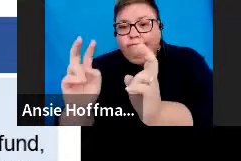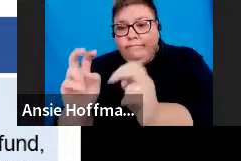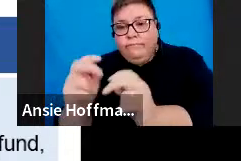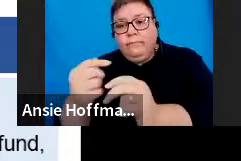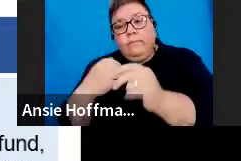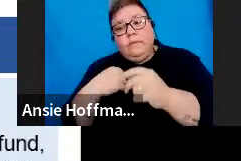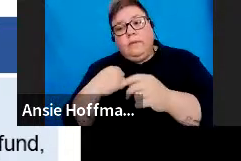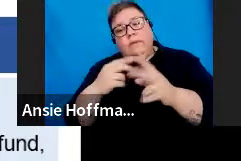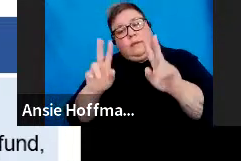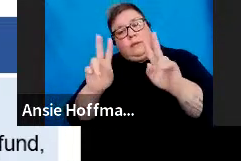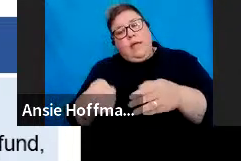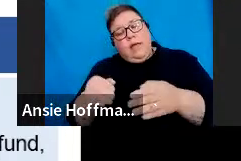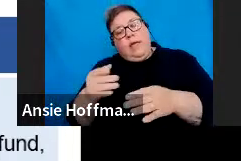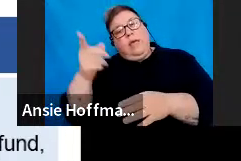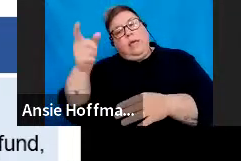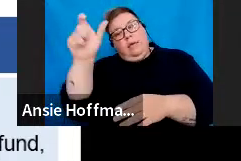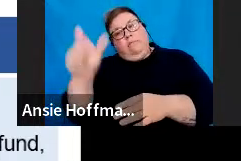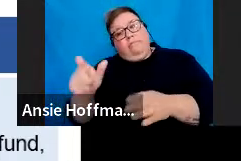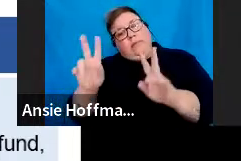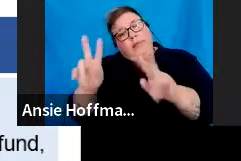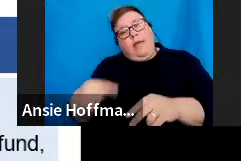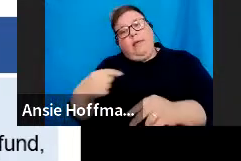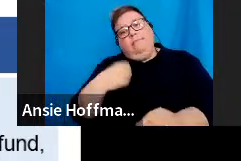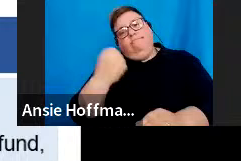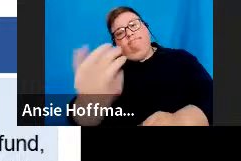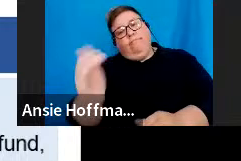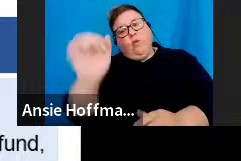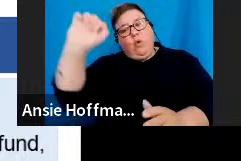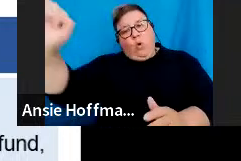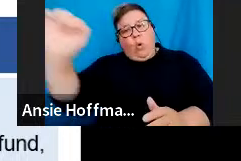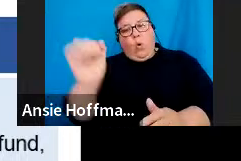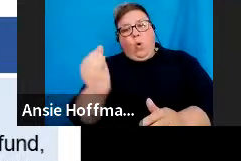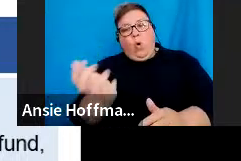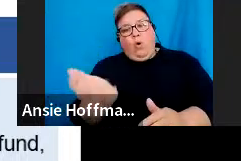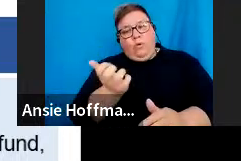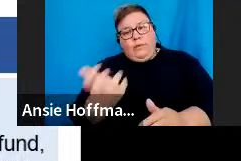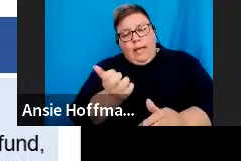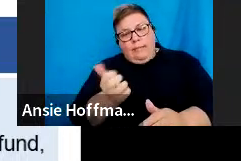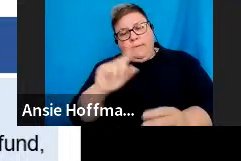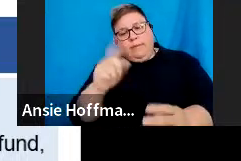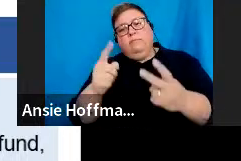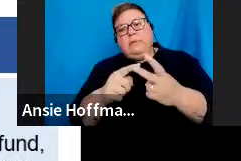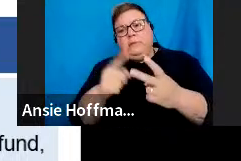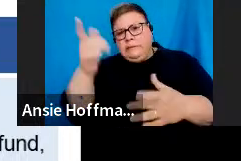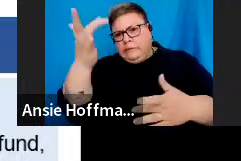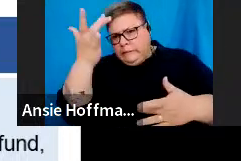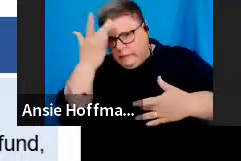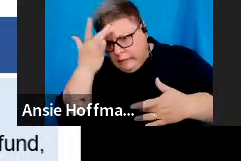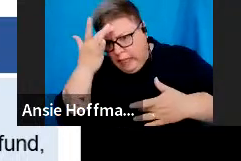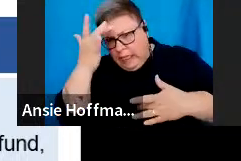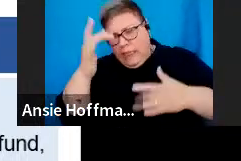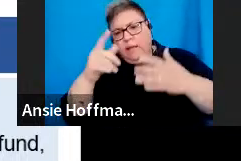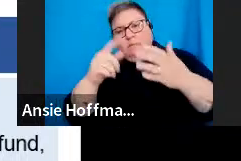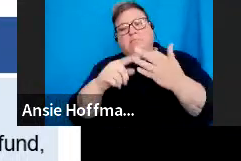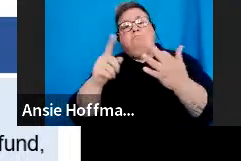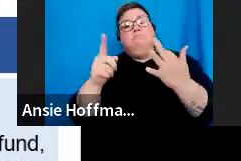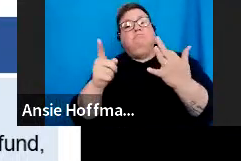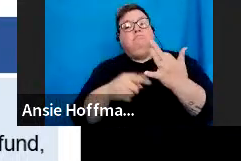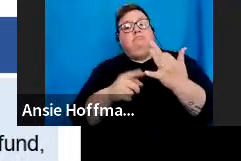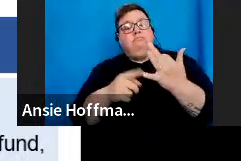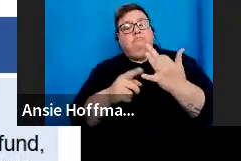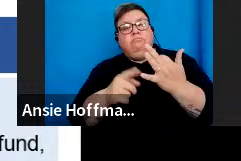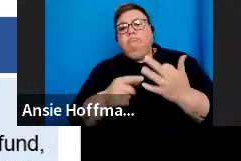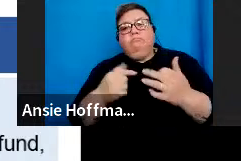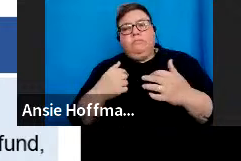retirement. Two is retirement. Three is retirement due to ill health. Four is a provident fund deemed retirement